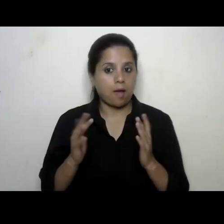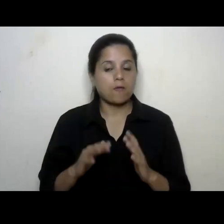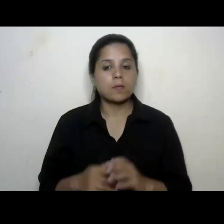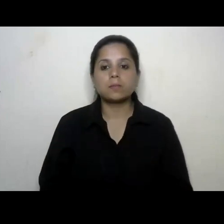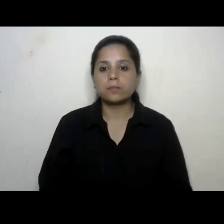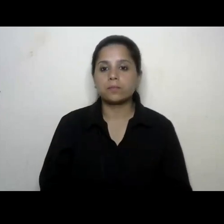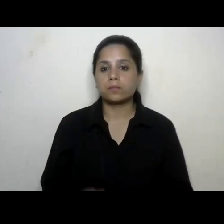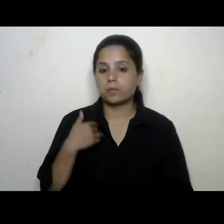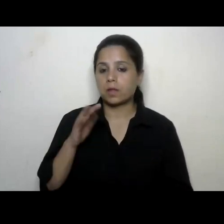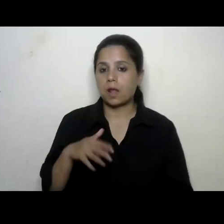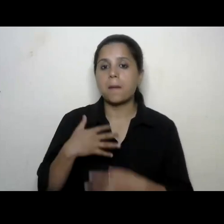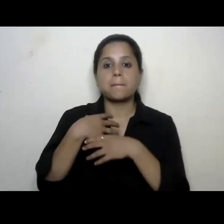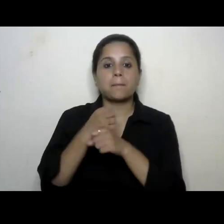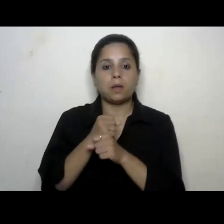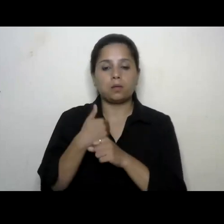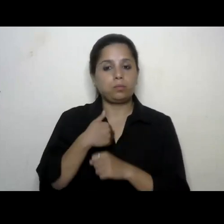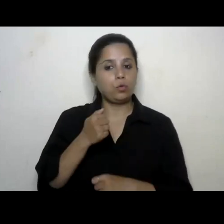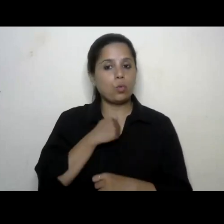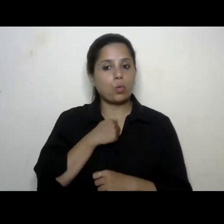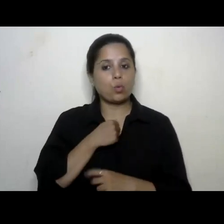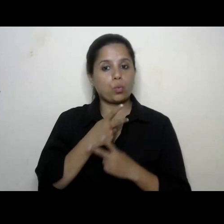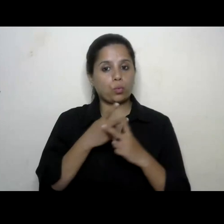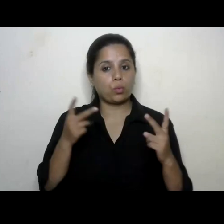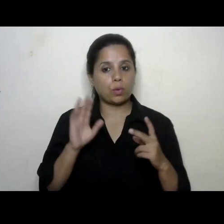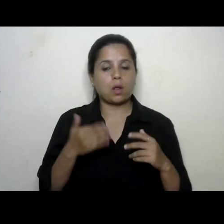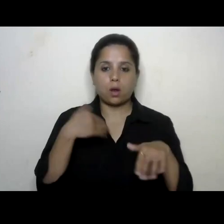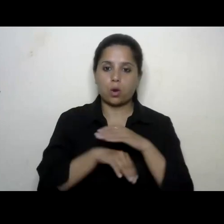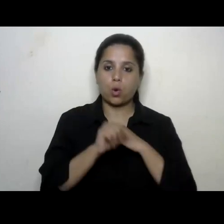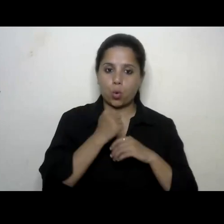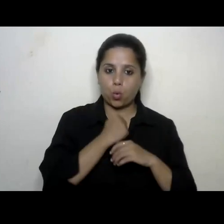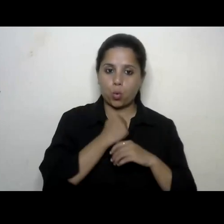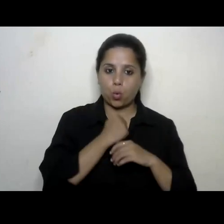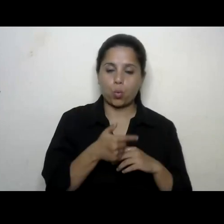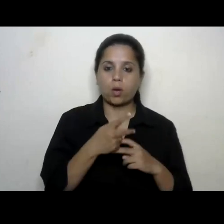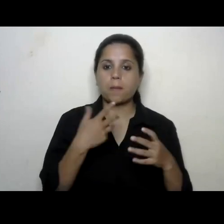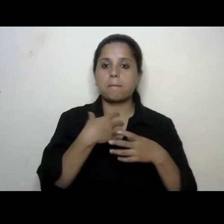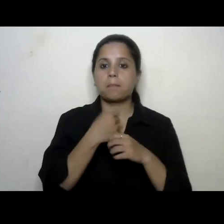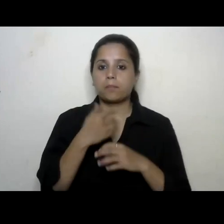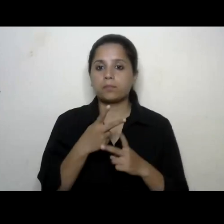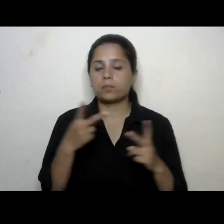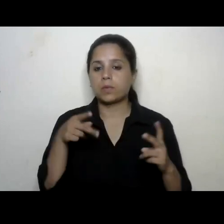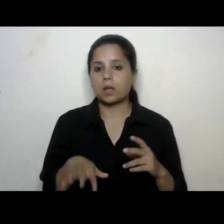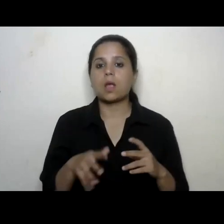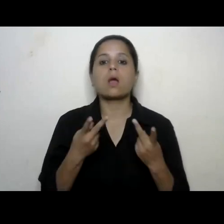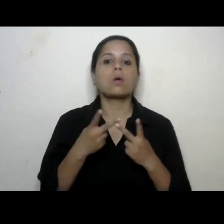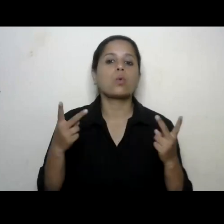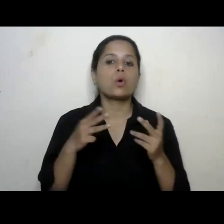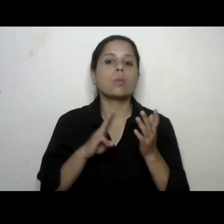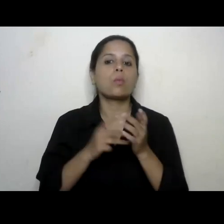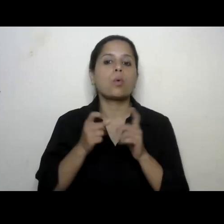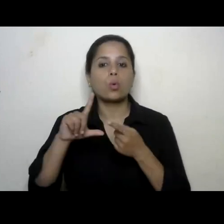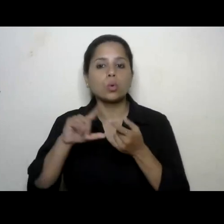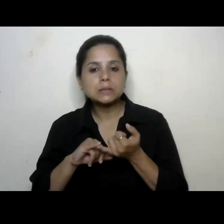we have developed on our own that is in-house develop some verticals or some